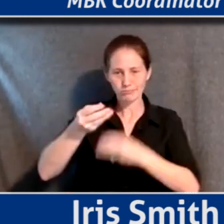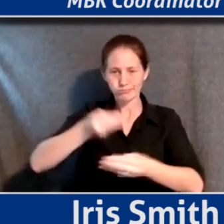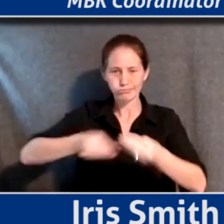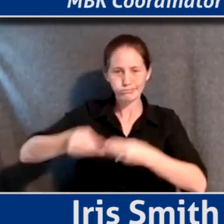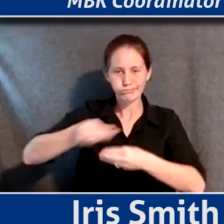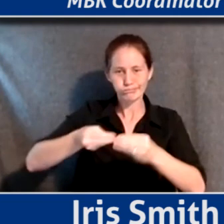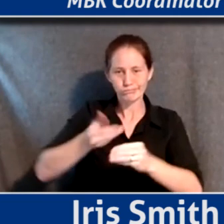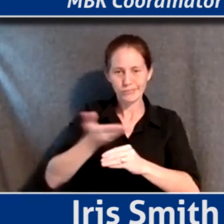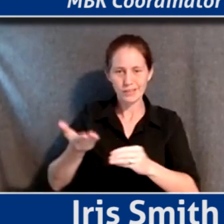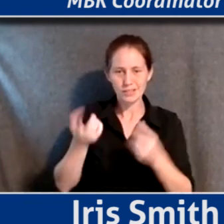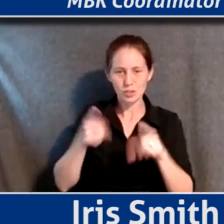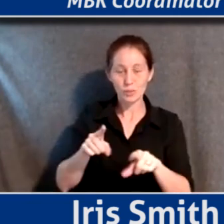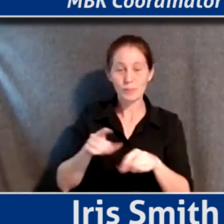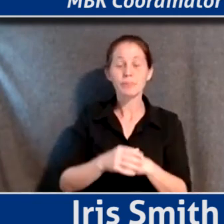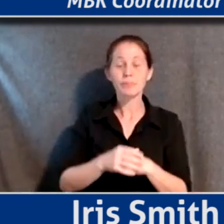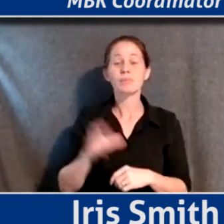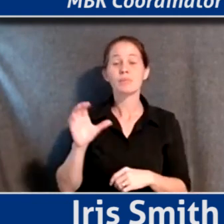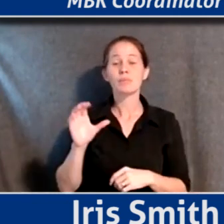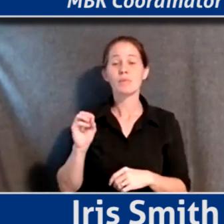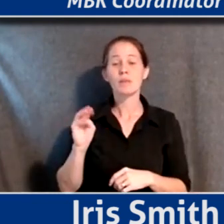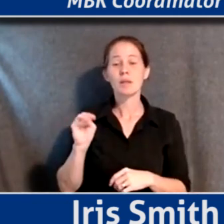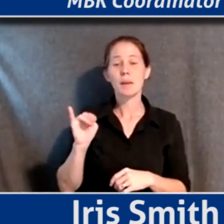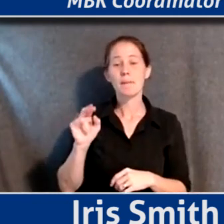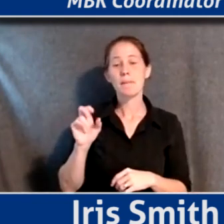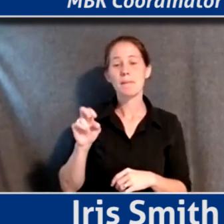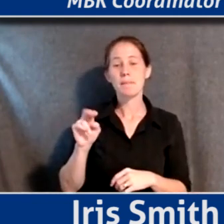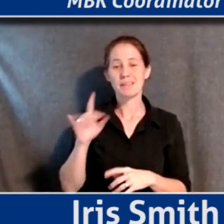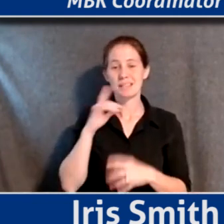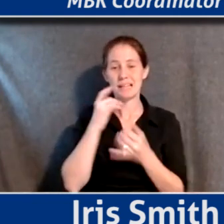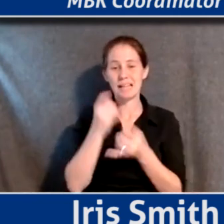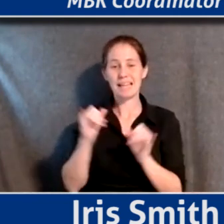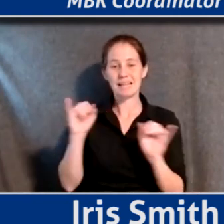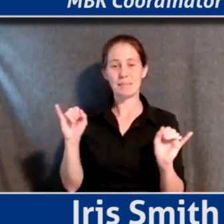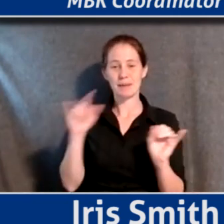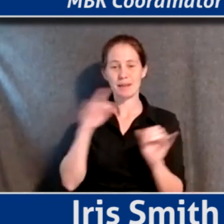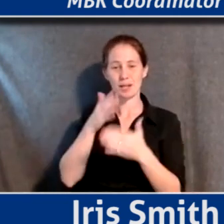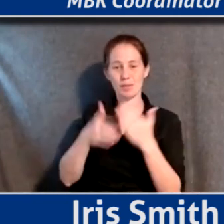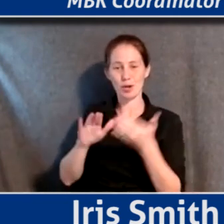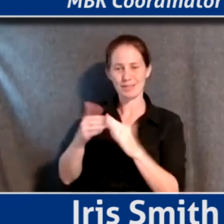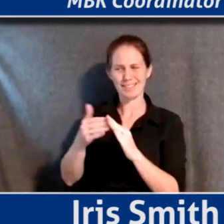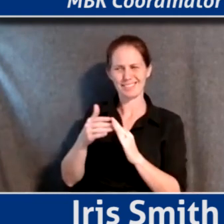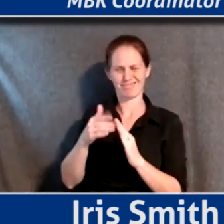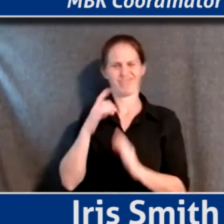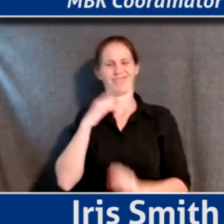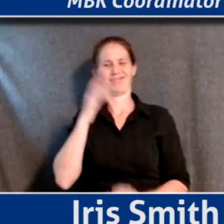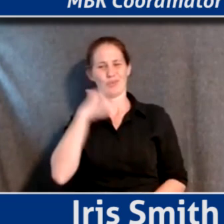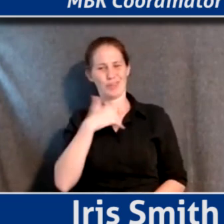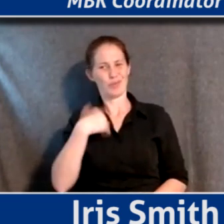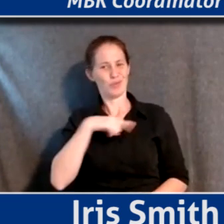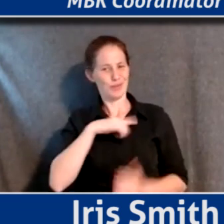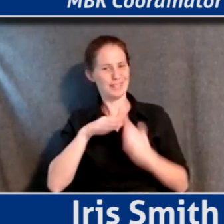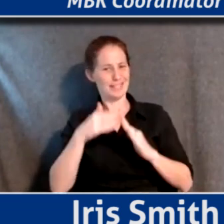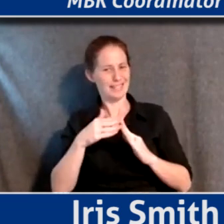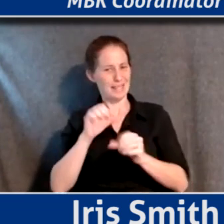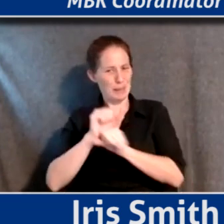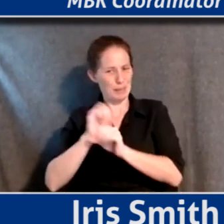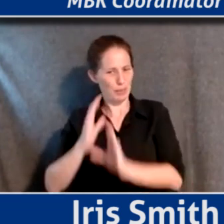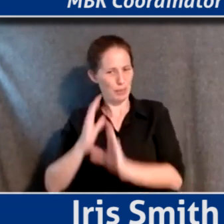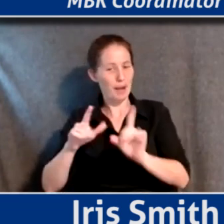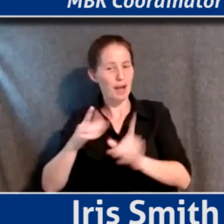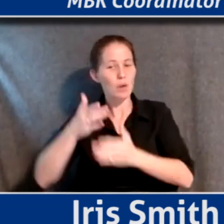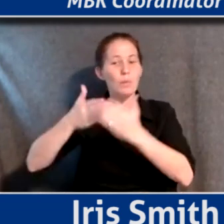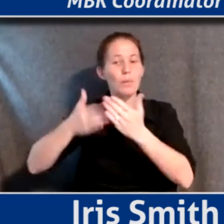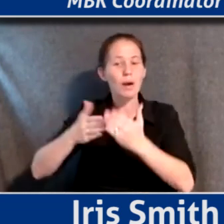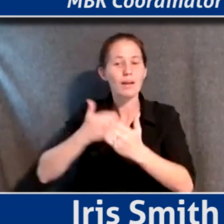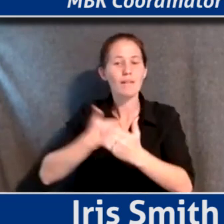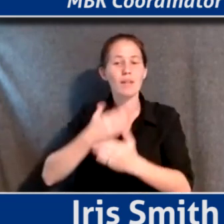Sure. So the commission is actually an independent part of the city, which sounds odd, right, because we're city employees. But we're part of the